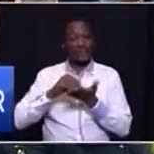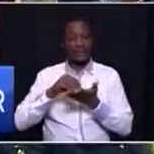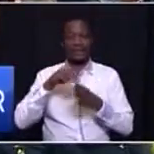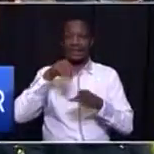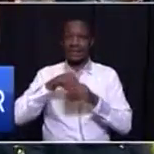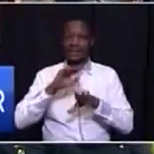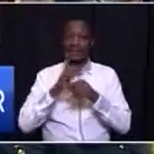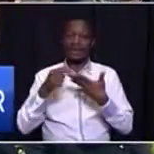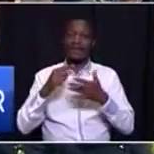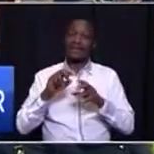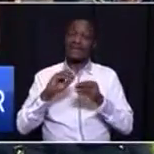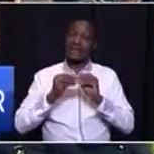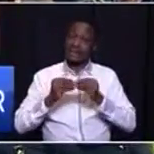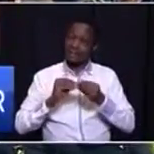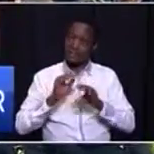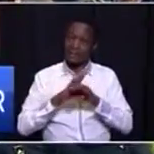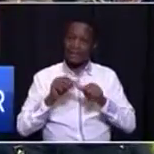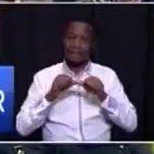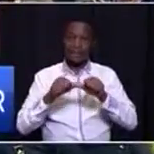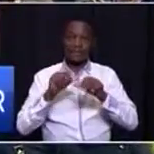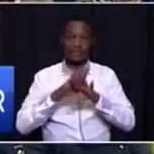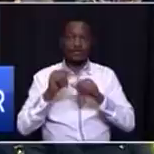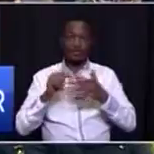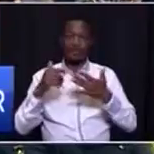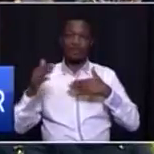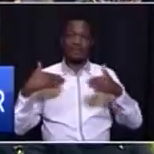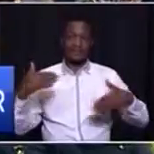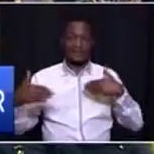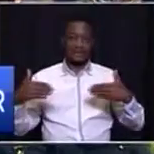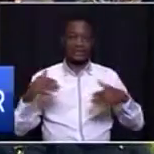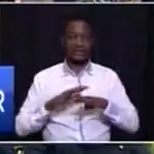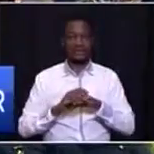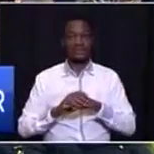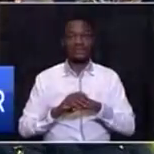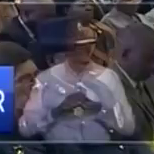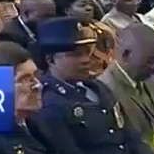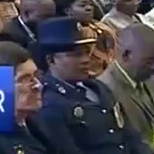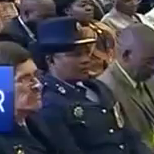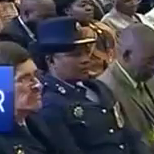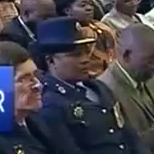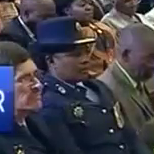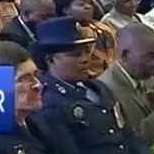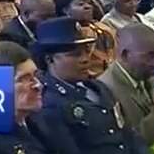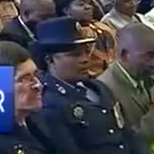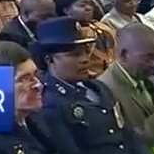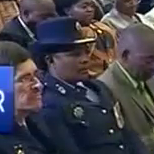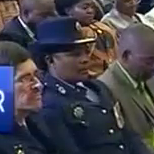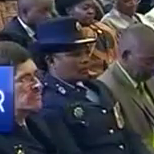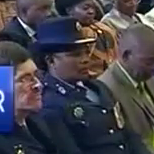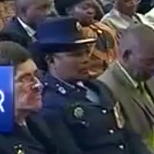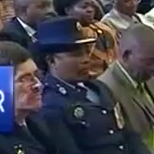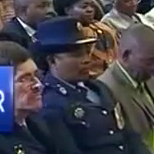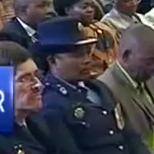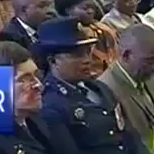repair and maintenance of government facilities, including hospitals. Young people will be trained as